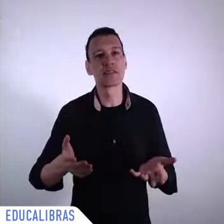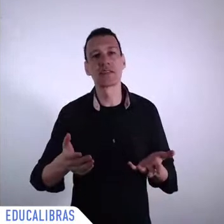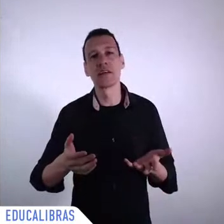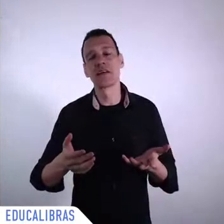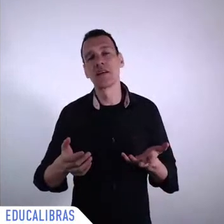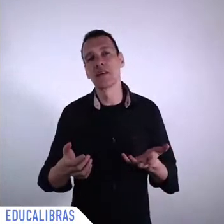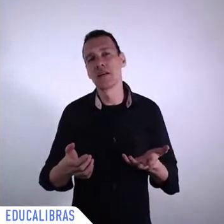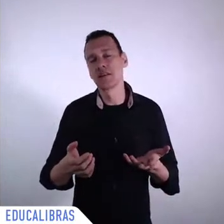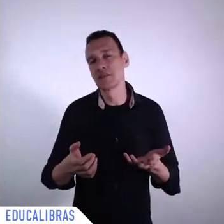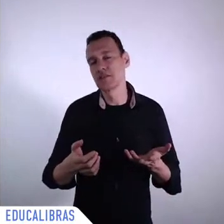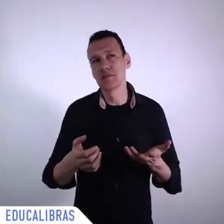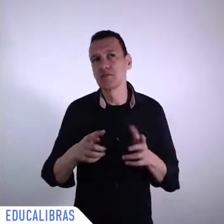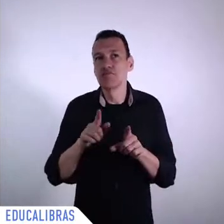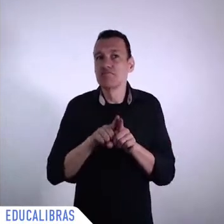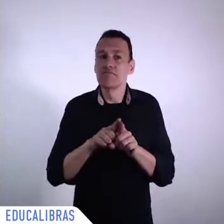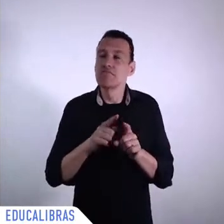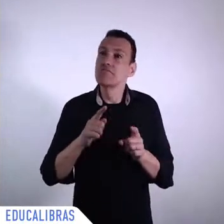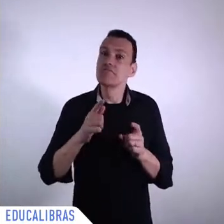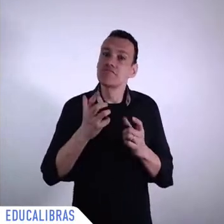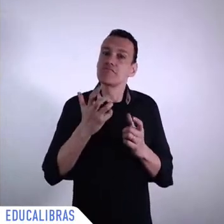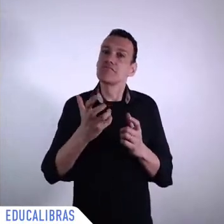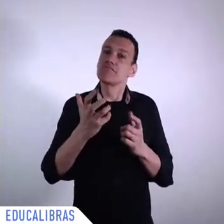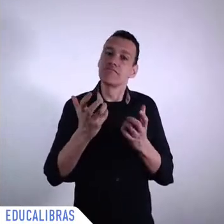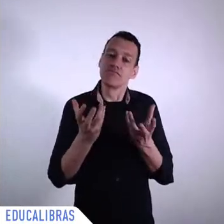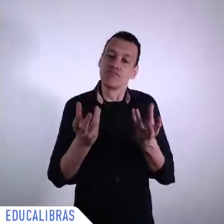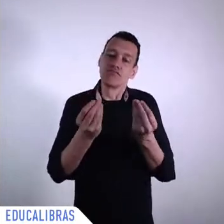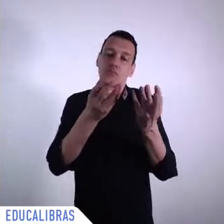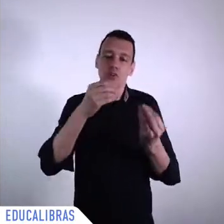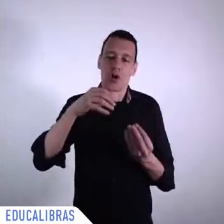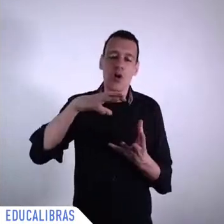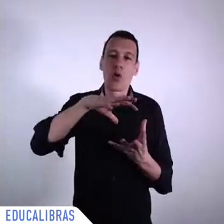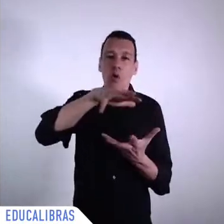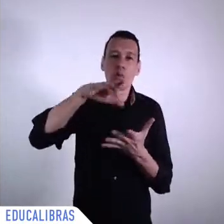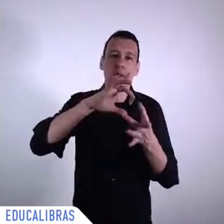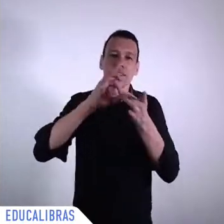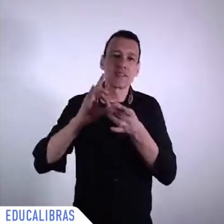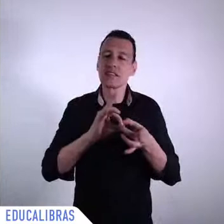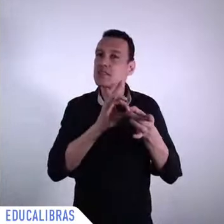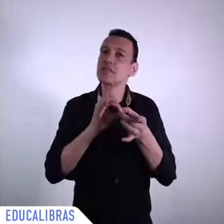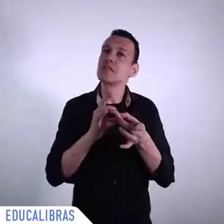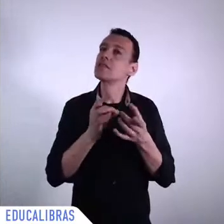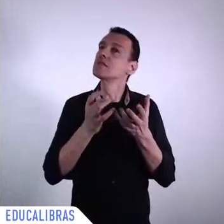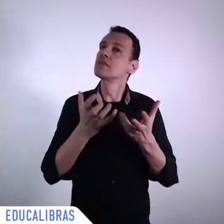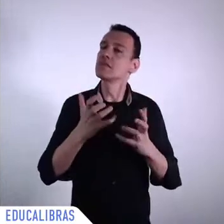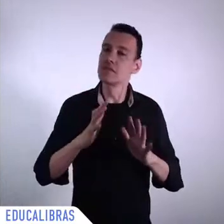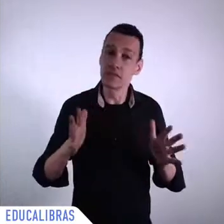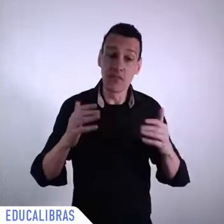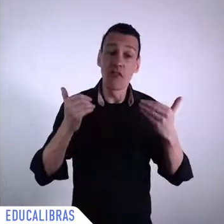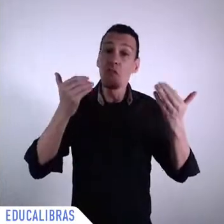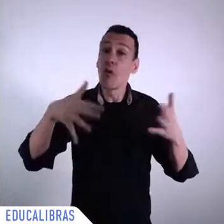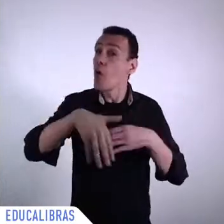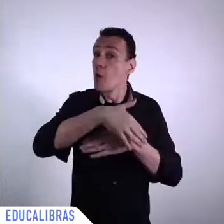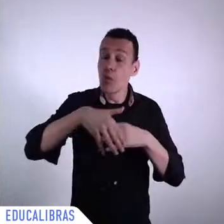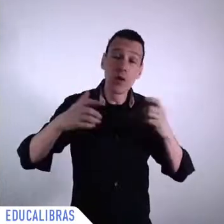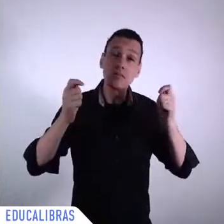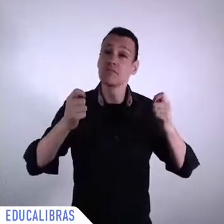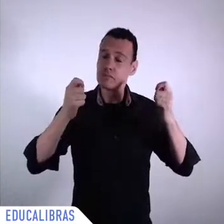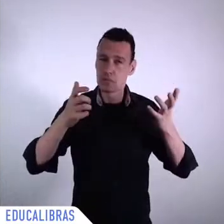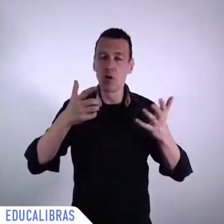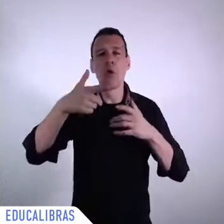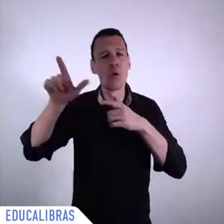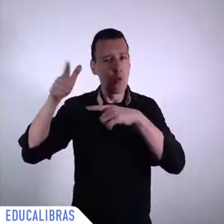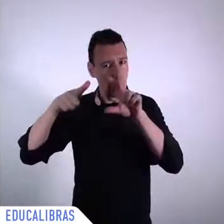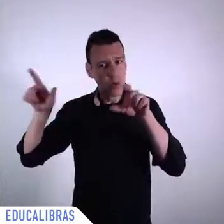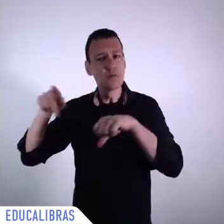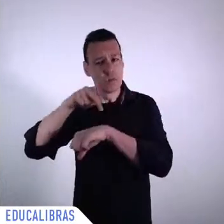Other things followed, in other countries, and I mean, just trying to make a summary, I mean, the evolution in Bolivia, for instance,